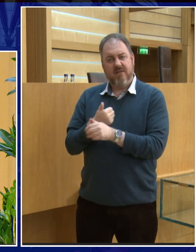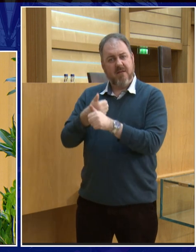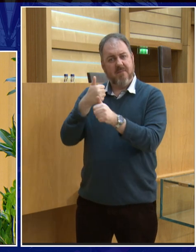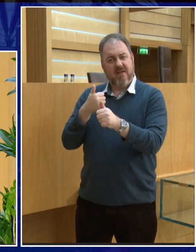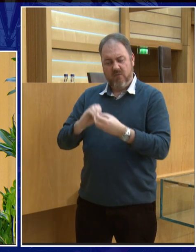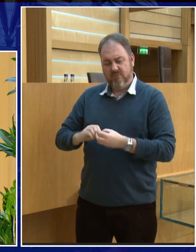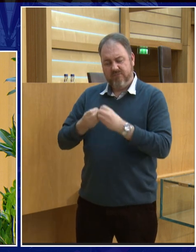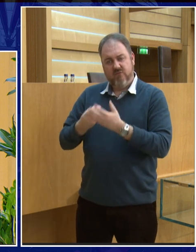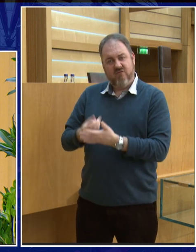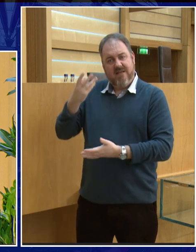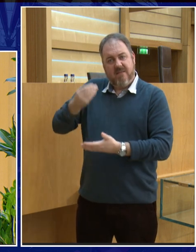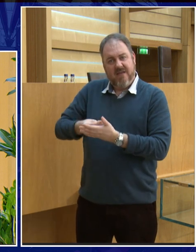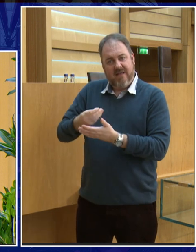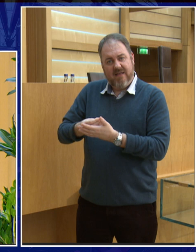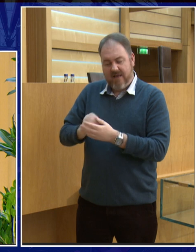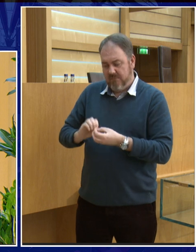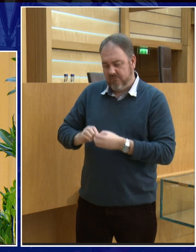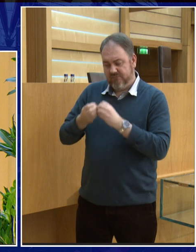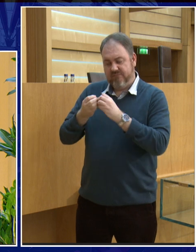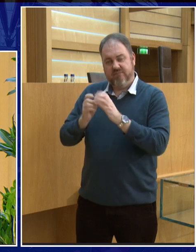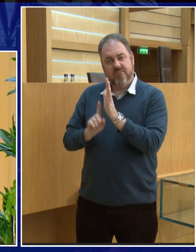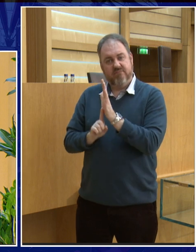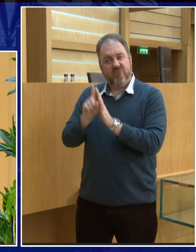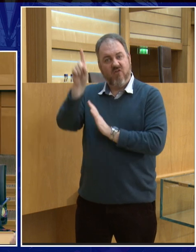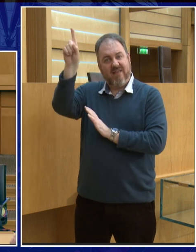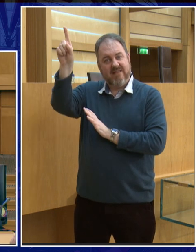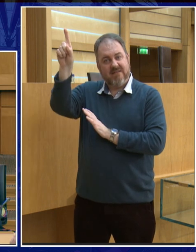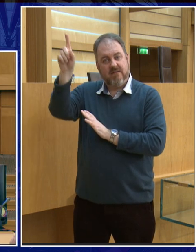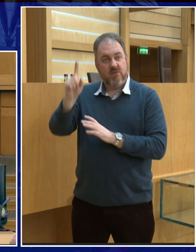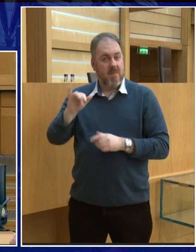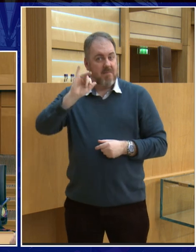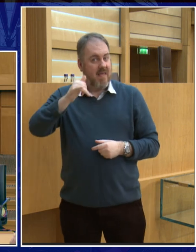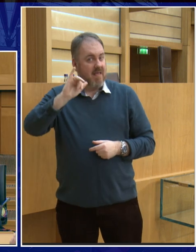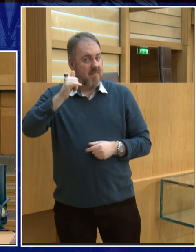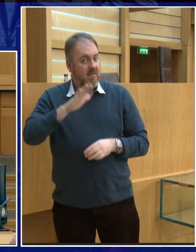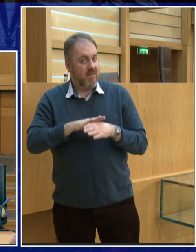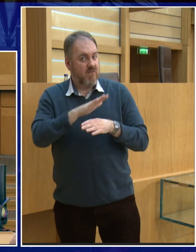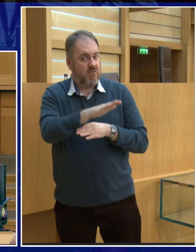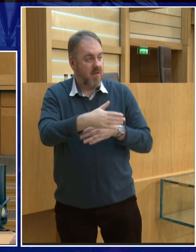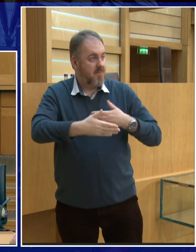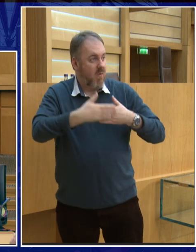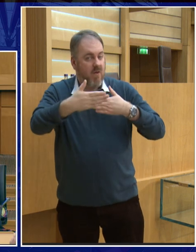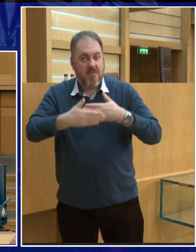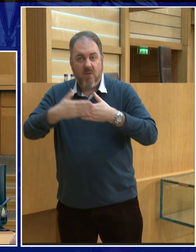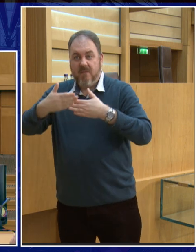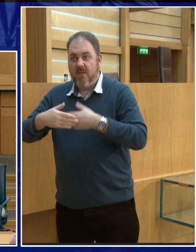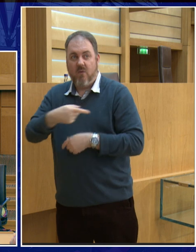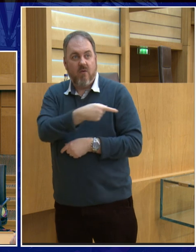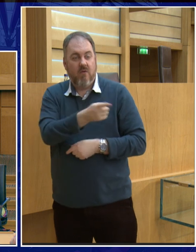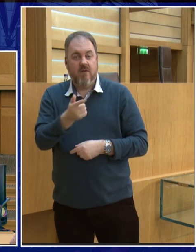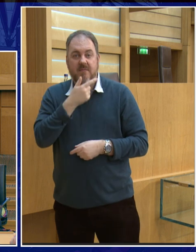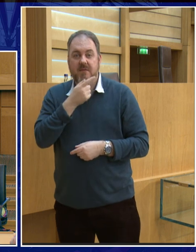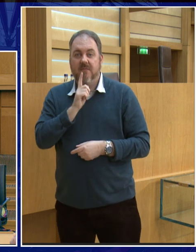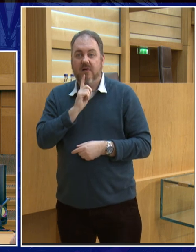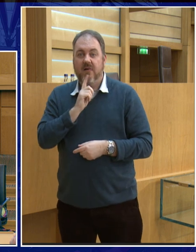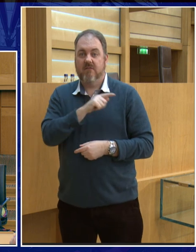moon and I like to compare it with things like computers and mobile phones and actually flights when people first started flying across the world